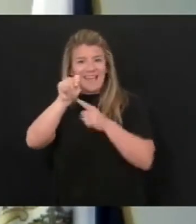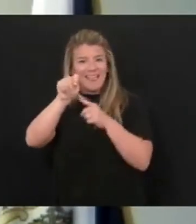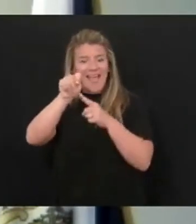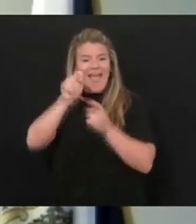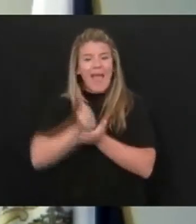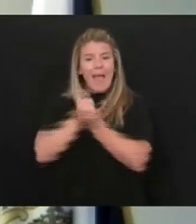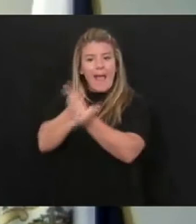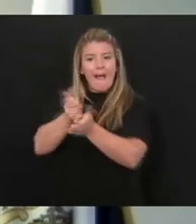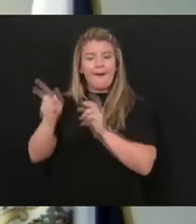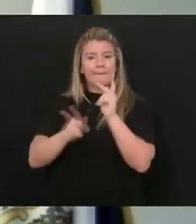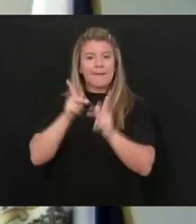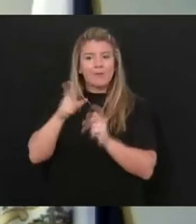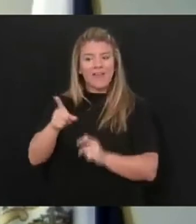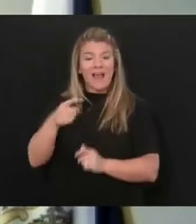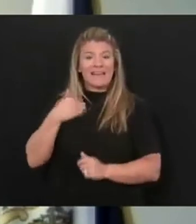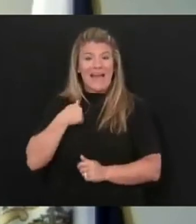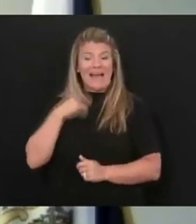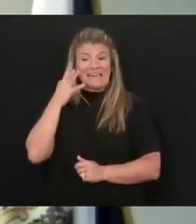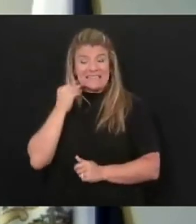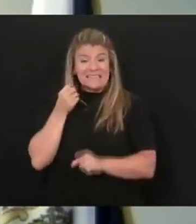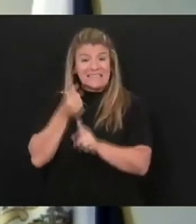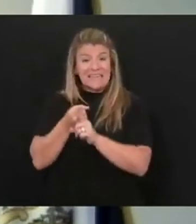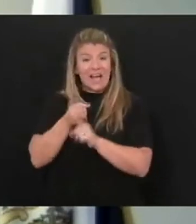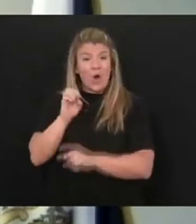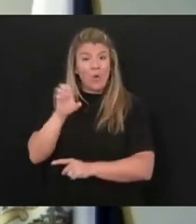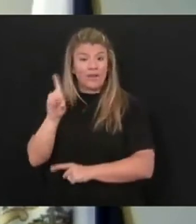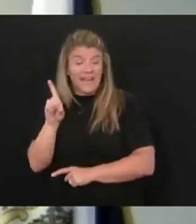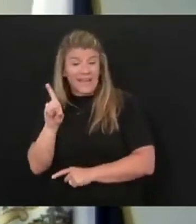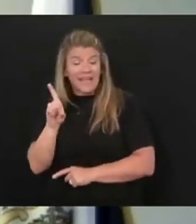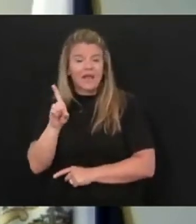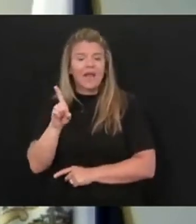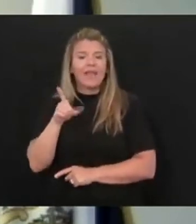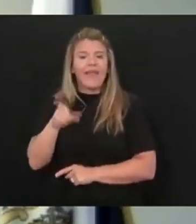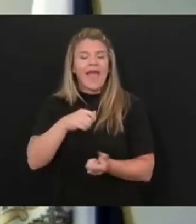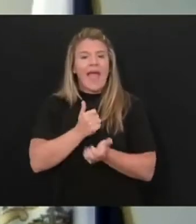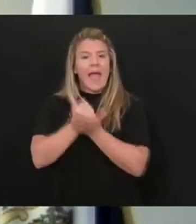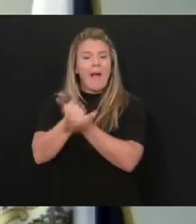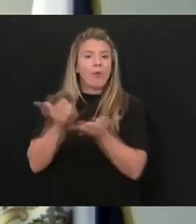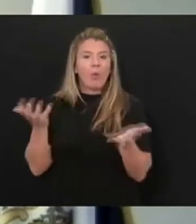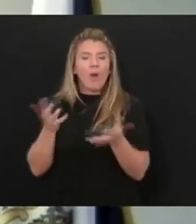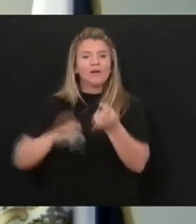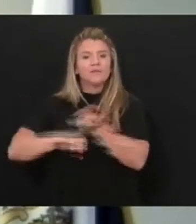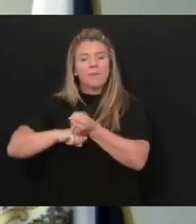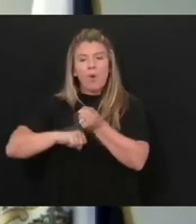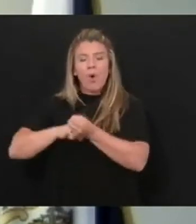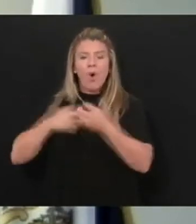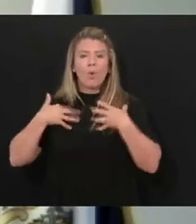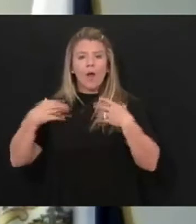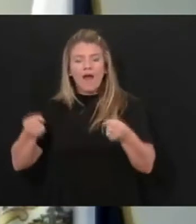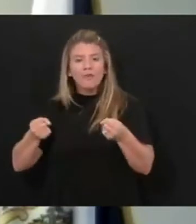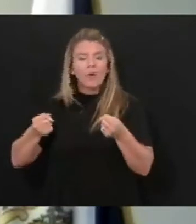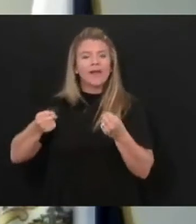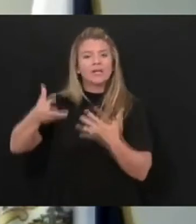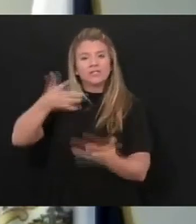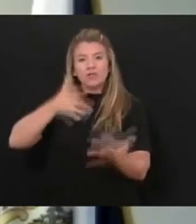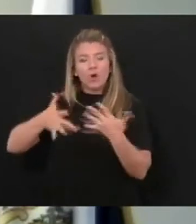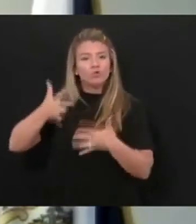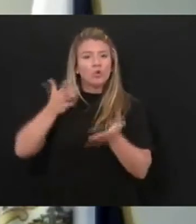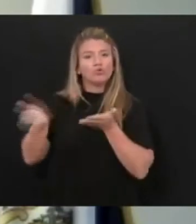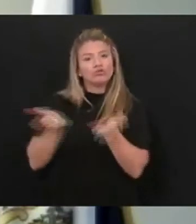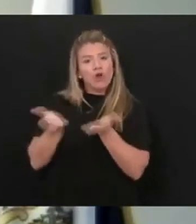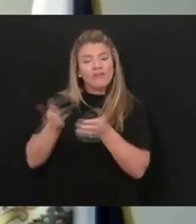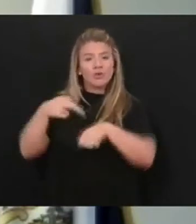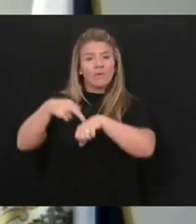have experienced an overdose with recovery, support, social service referrals, and links to treatment